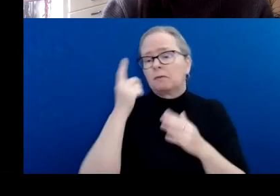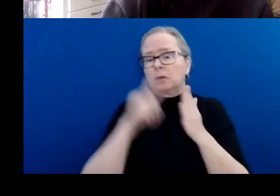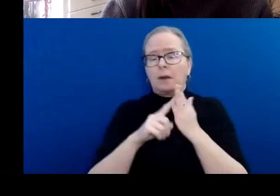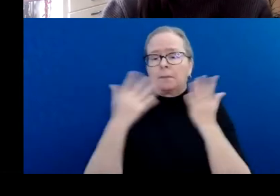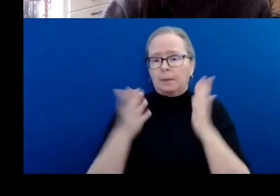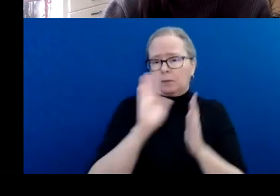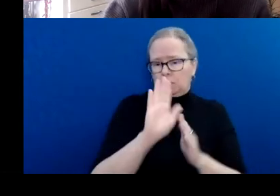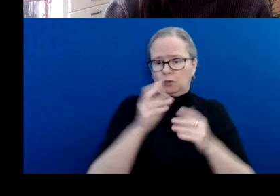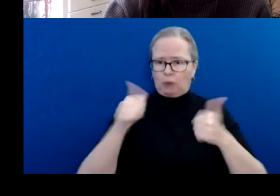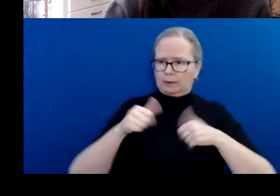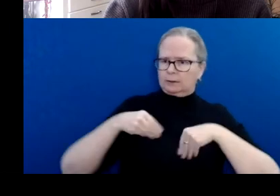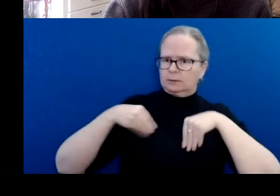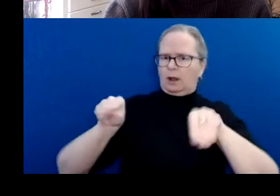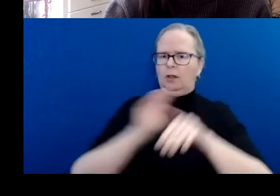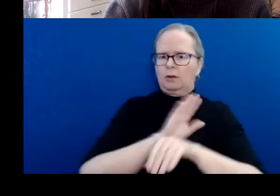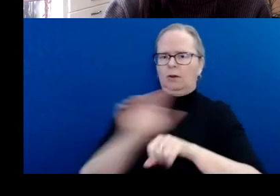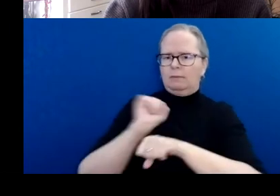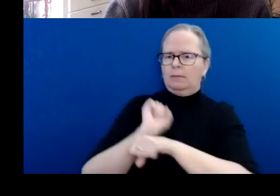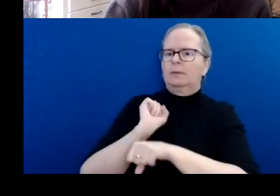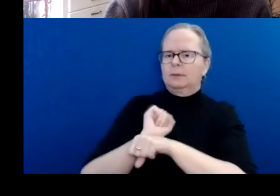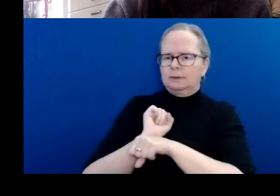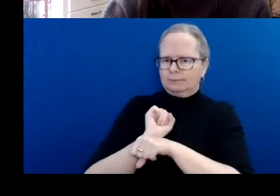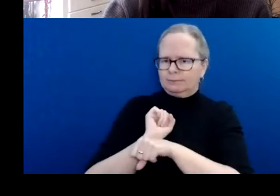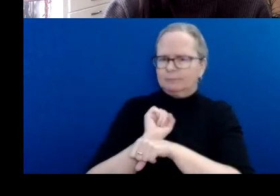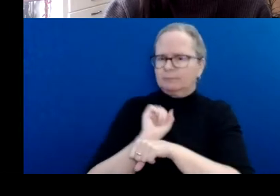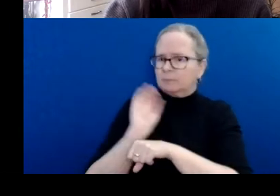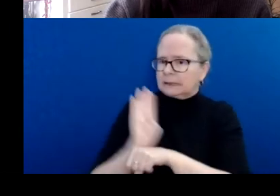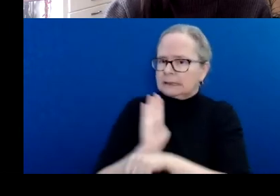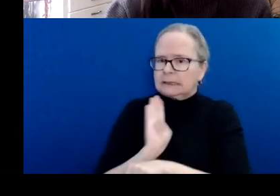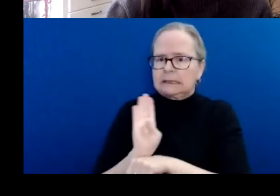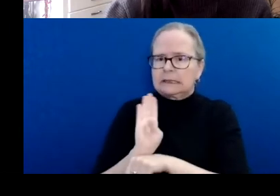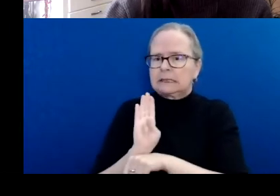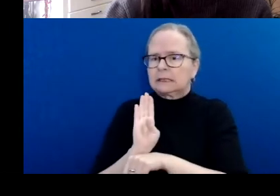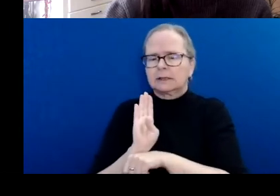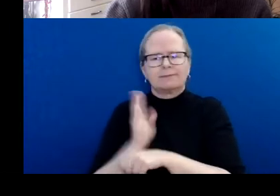The development of audiences and artistic networks.